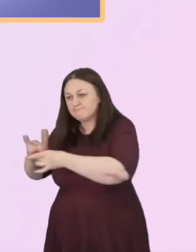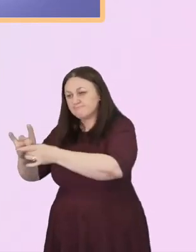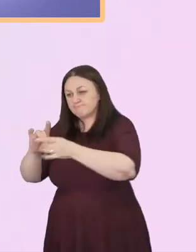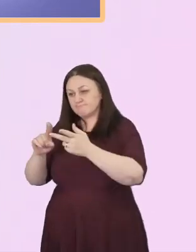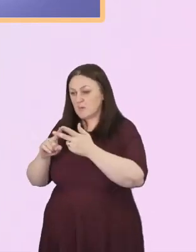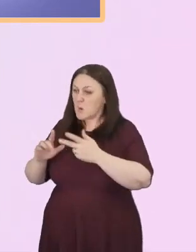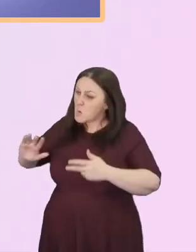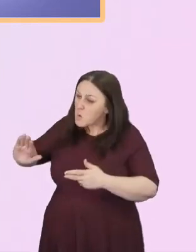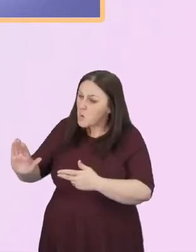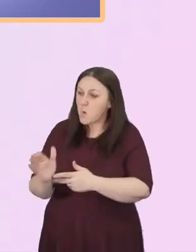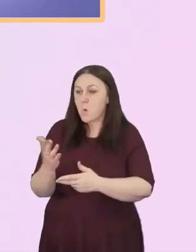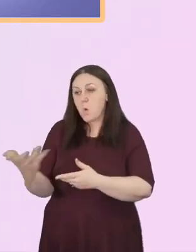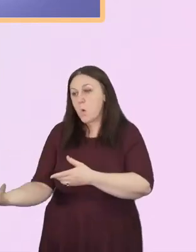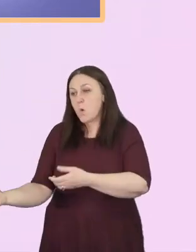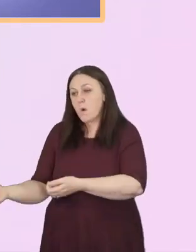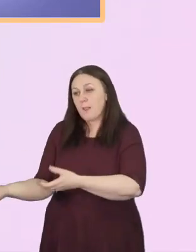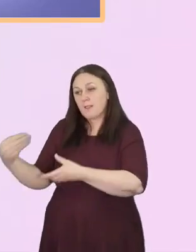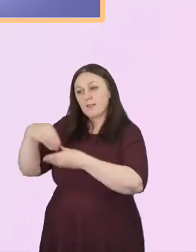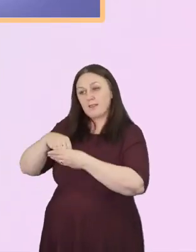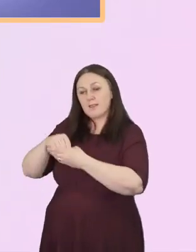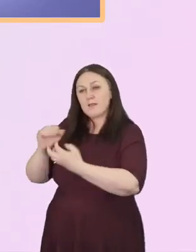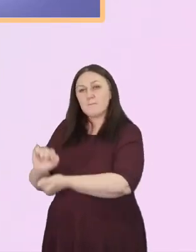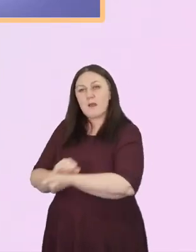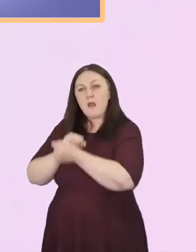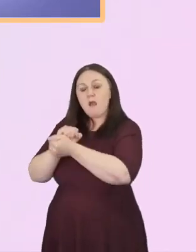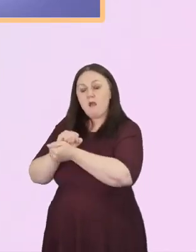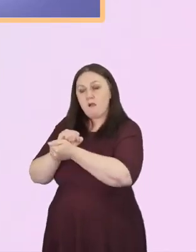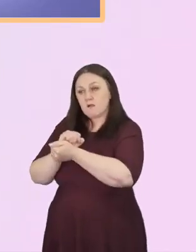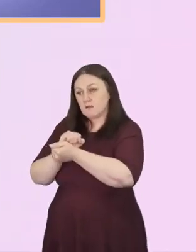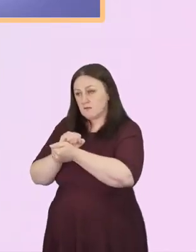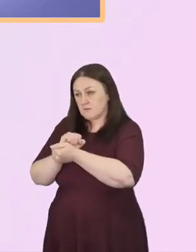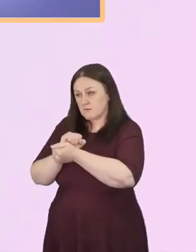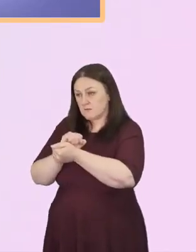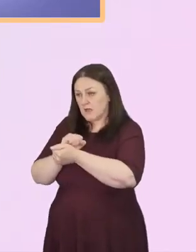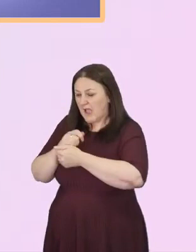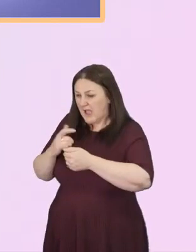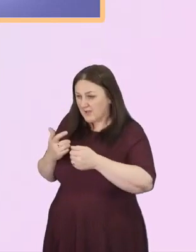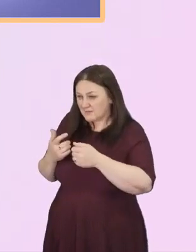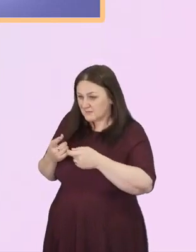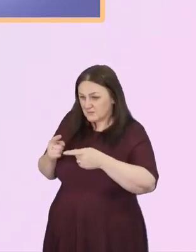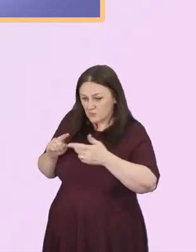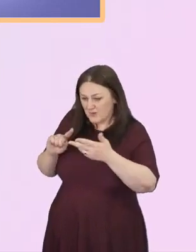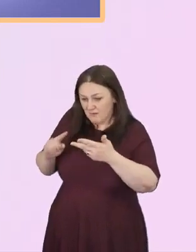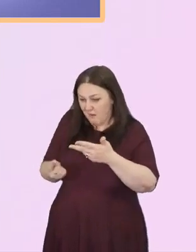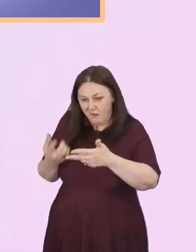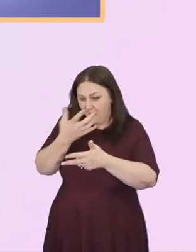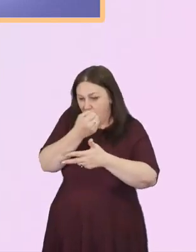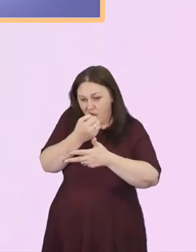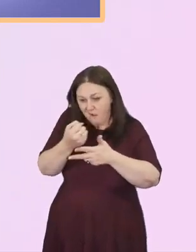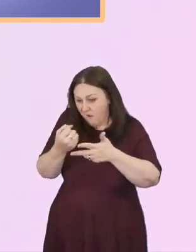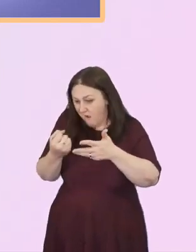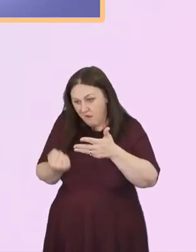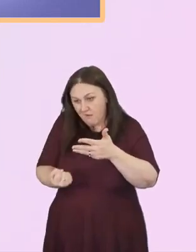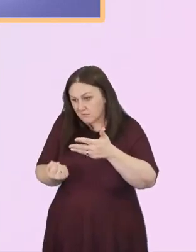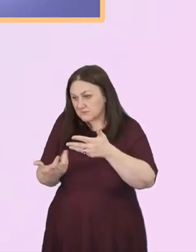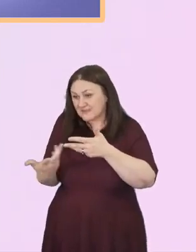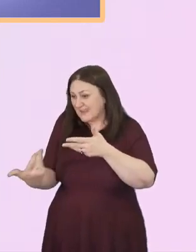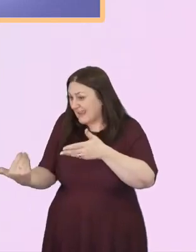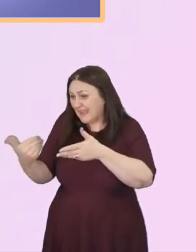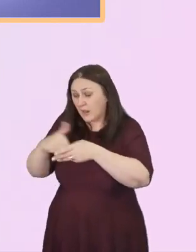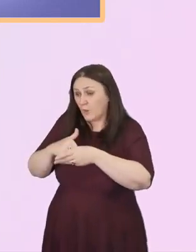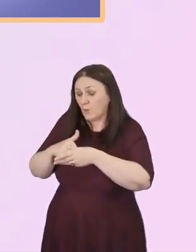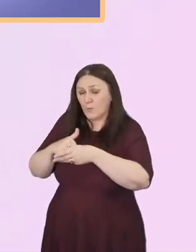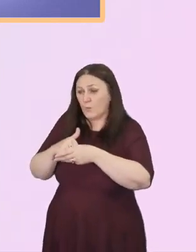And all can't belong on that level with that warmth of welcome or of inclusion if